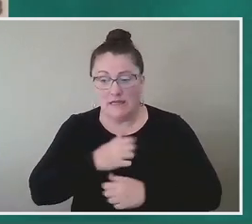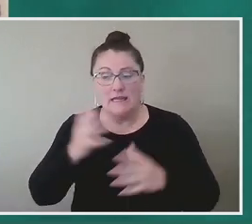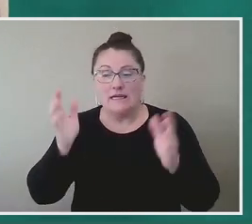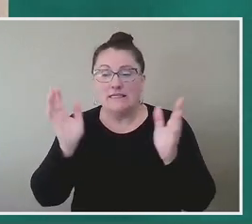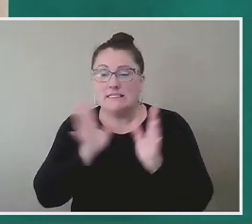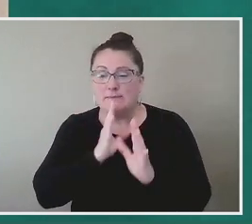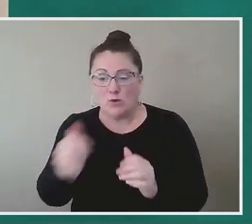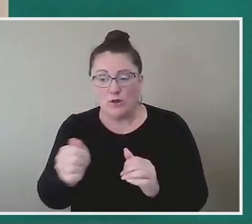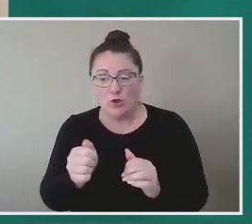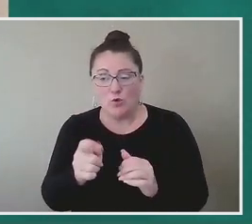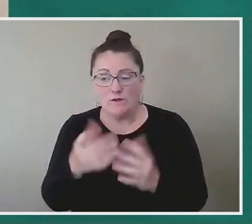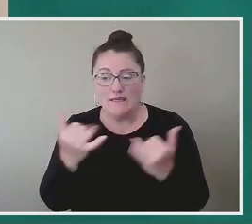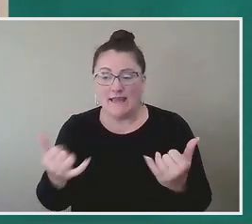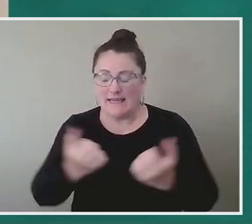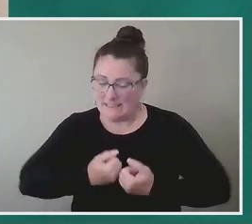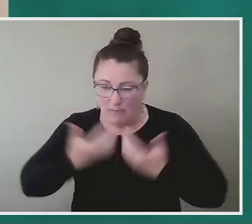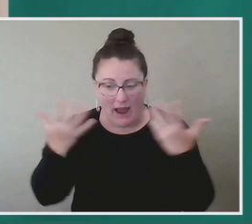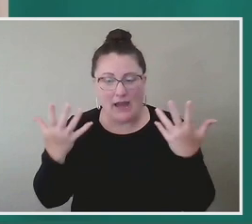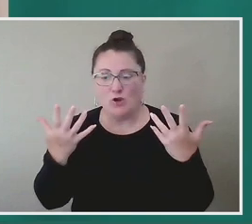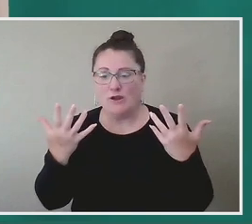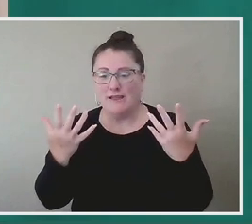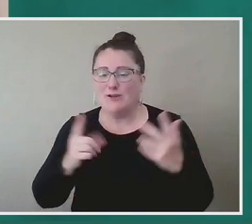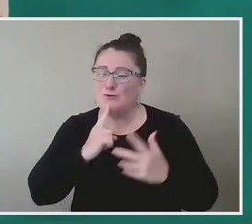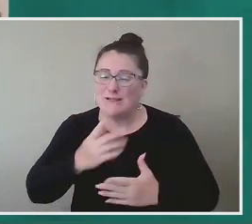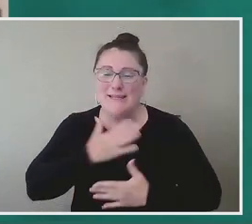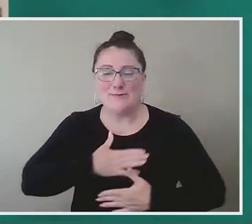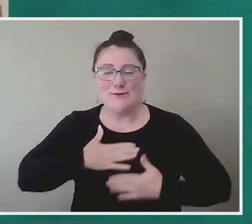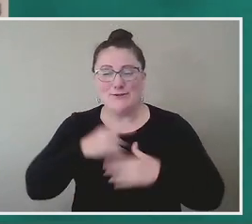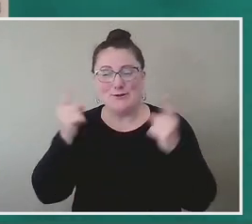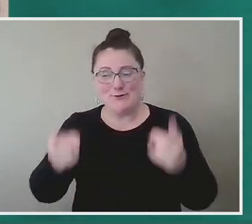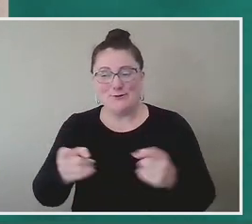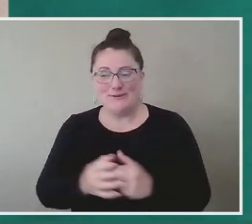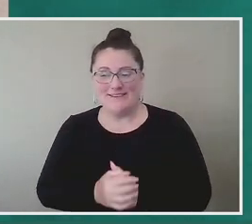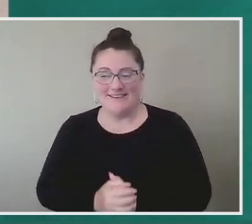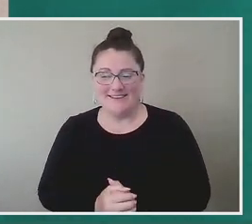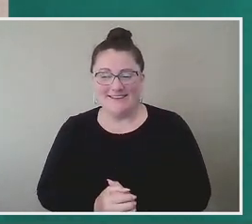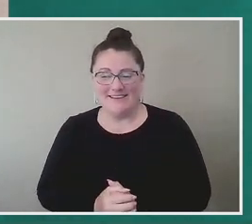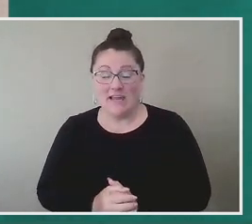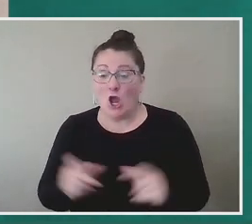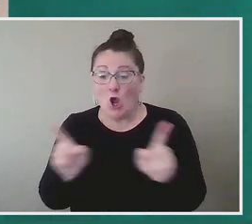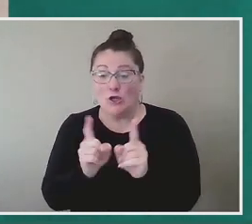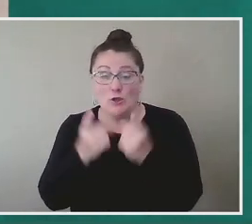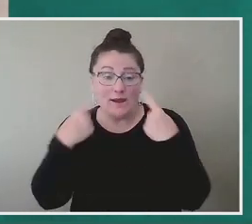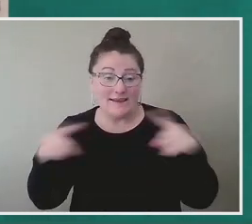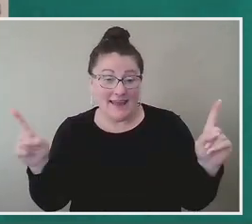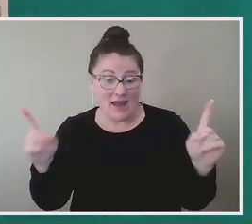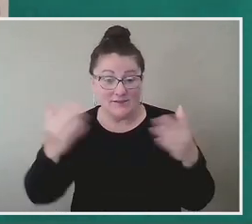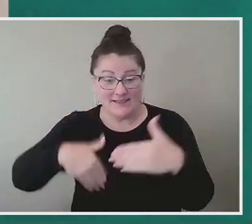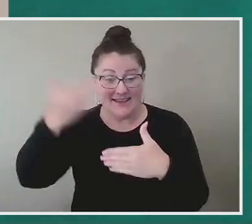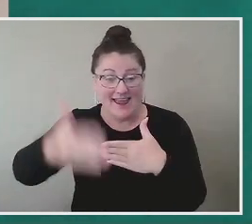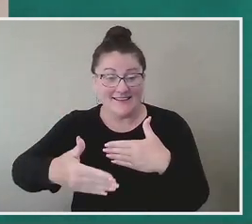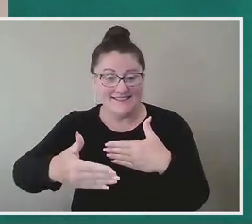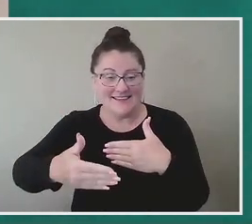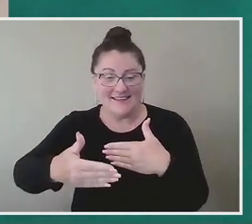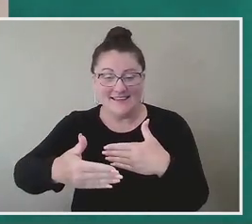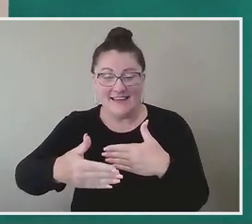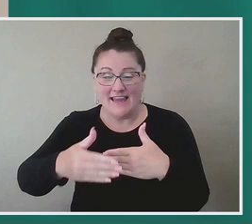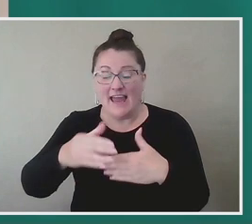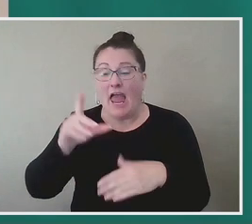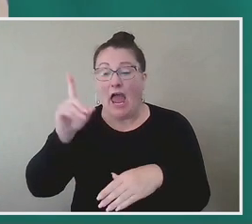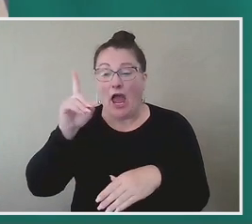and inspiring. I really appreciate it. And, uh, I want to announce, uh, coming up next at, uh, one Eastern